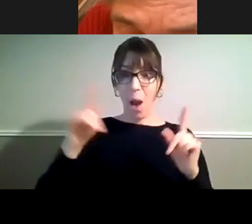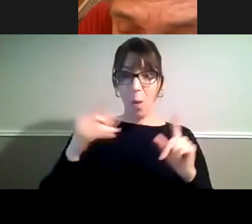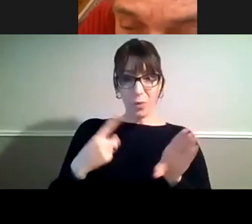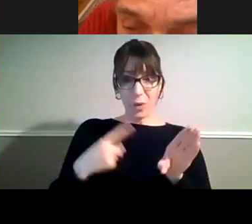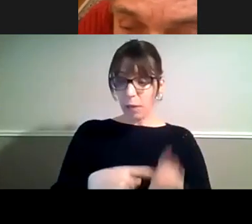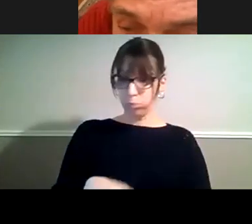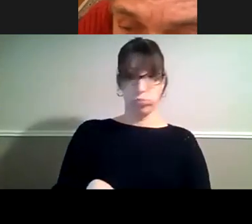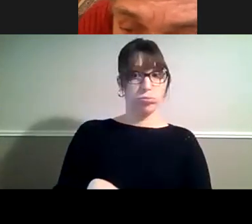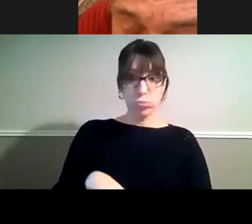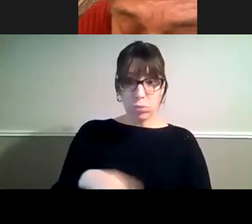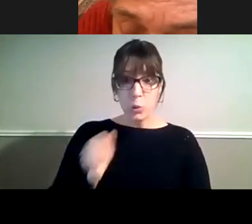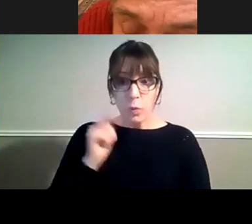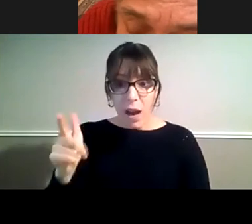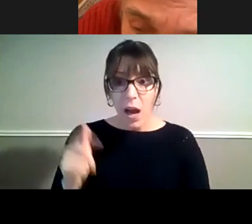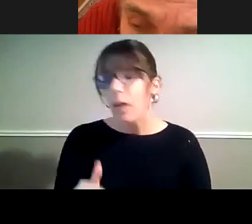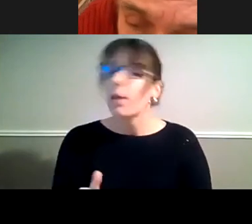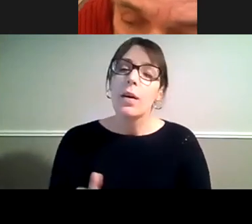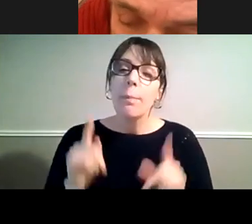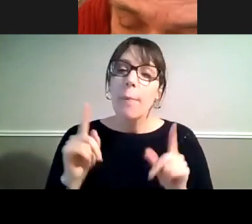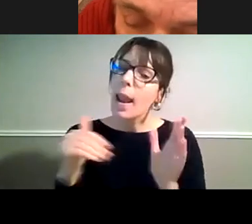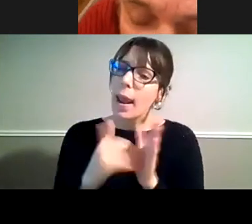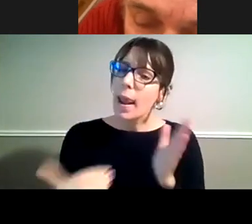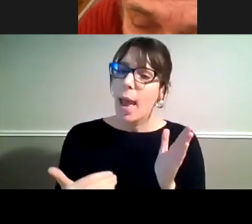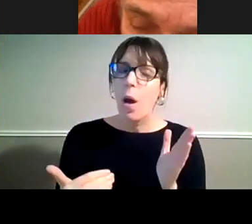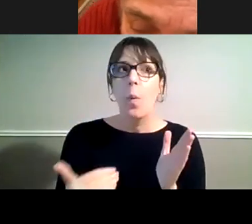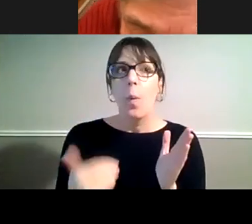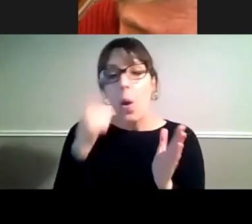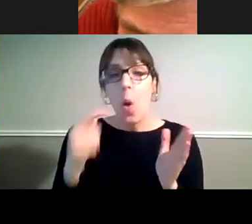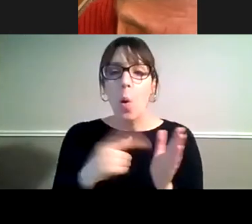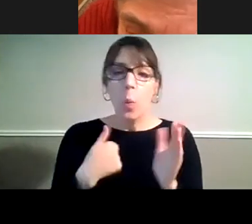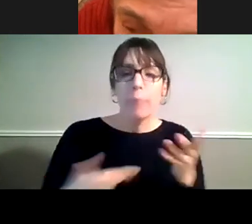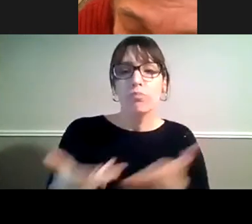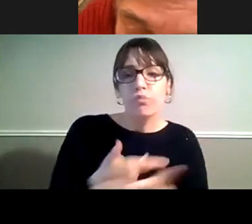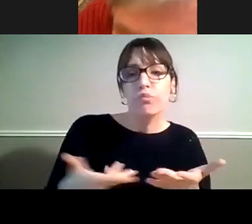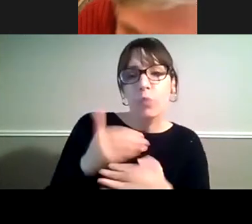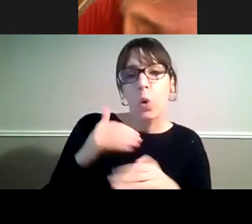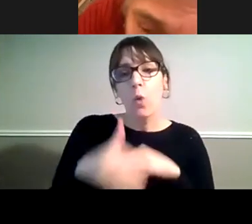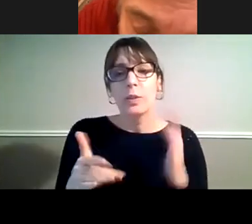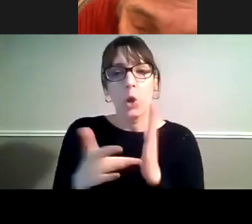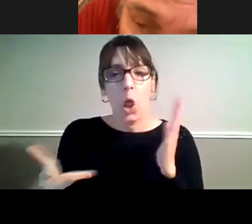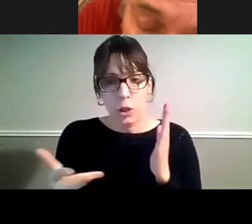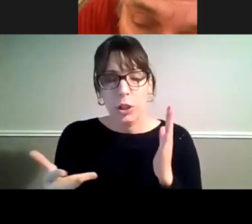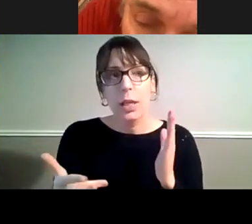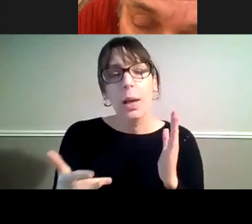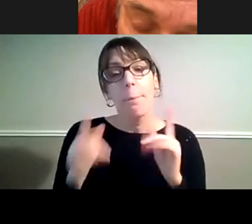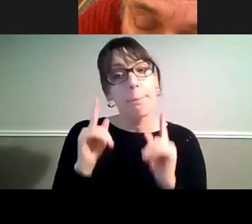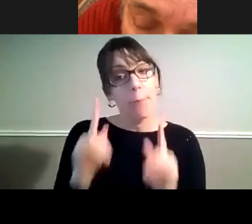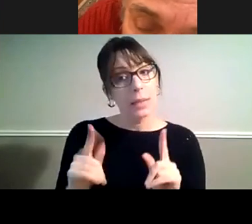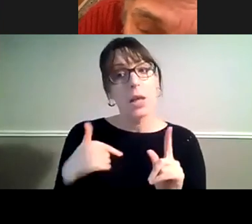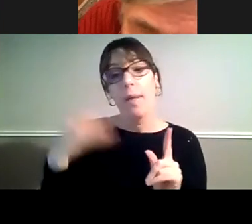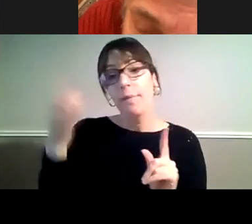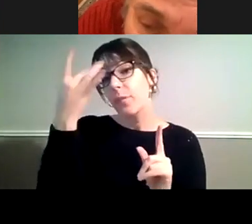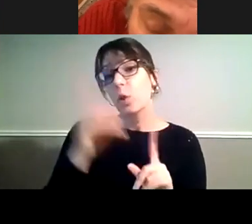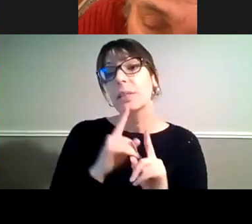that we've been talking about technology in various ways, but I didn't mention that I think